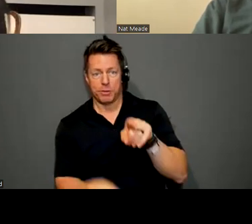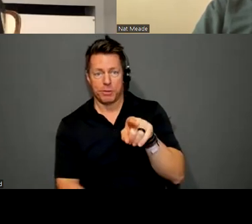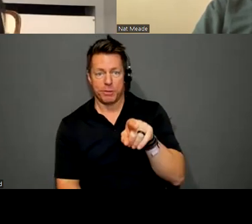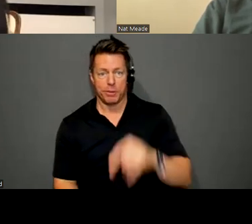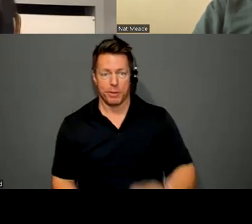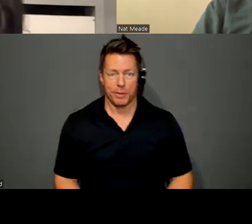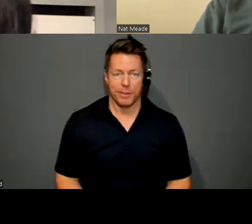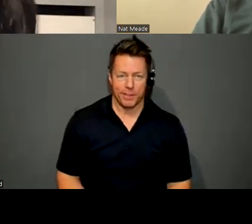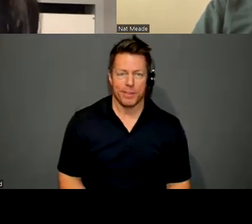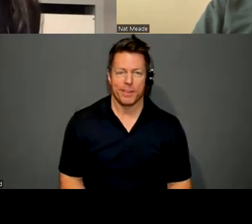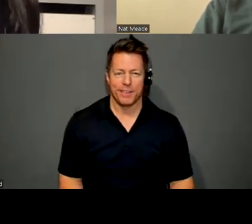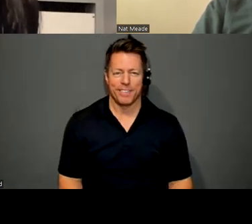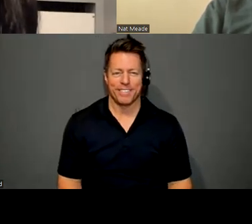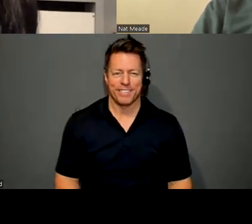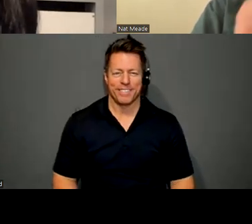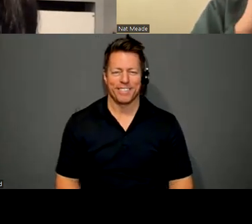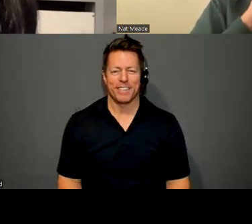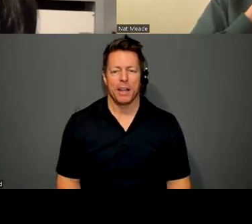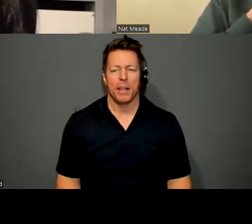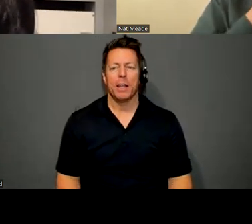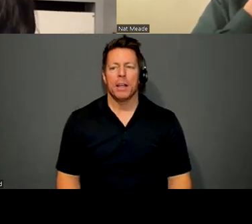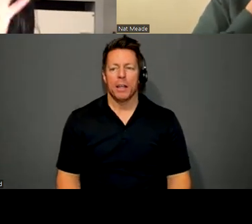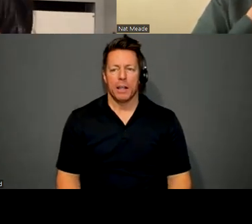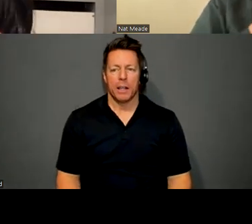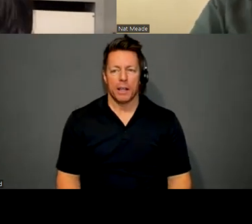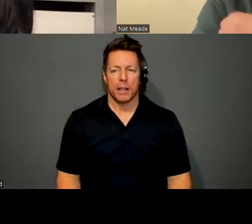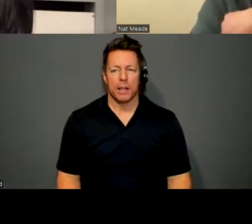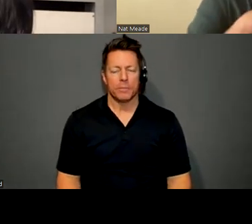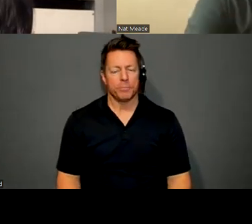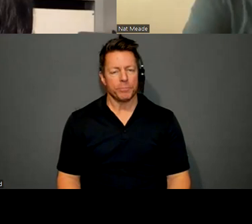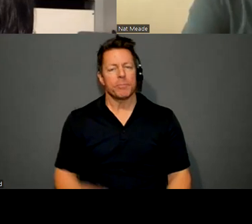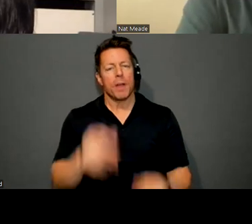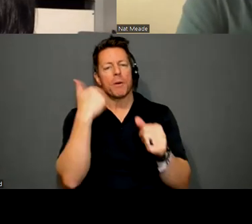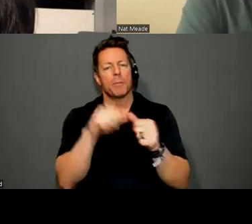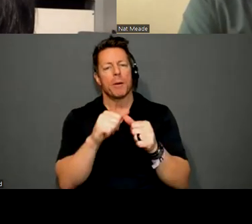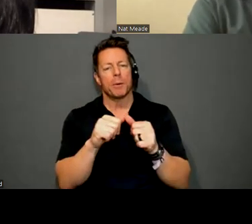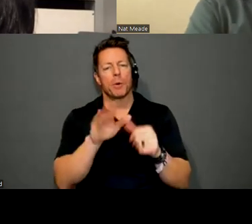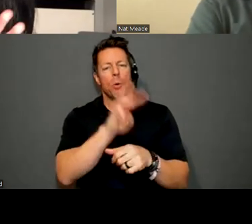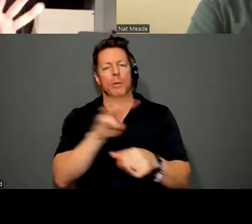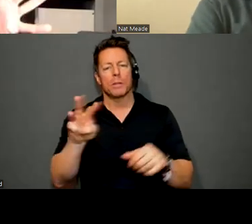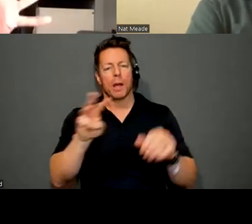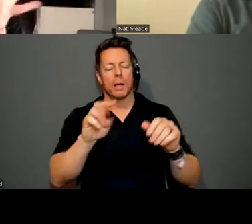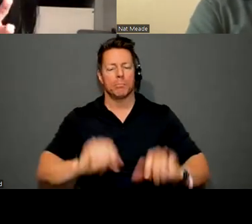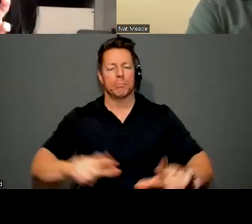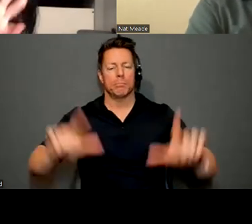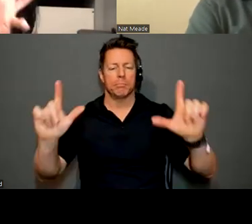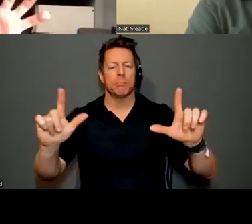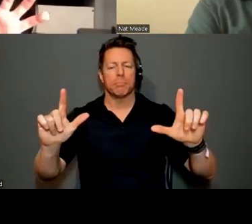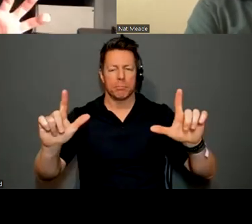Sure. I found it... I remember opening your website and seeing